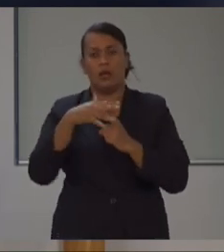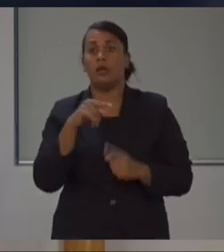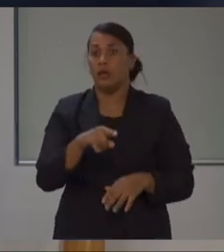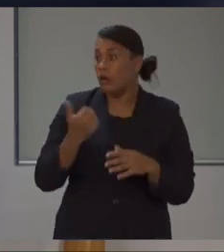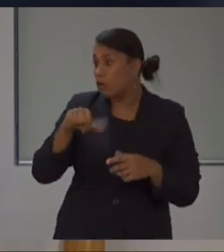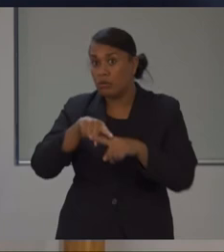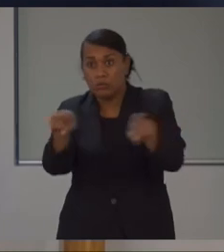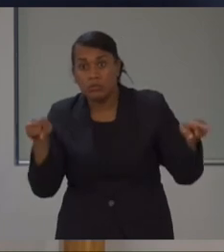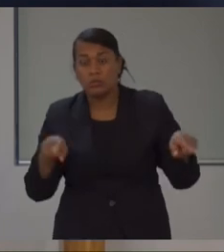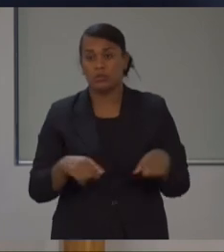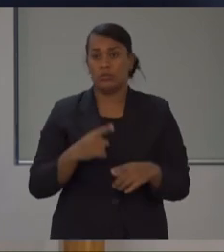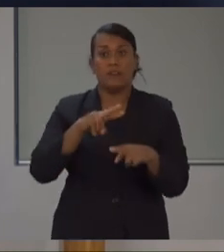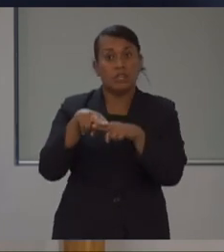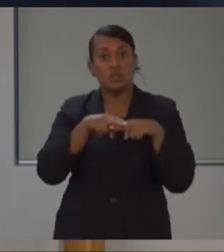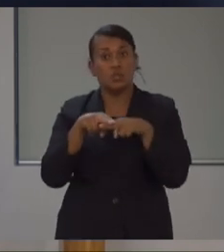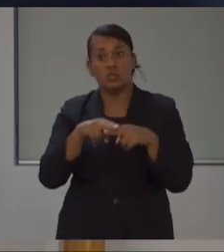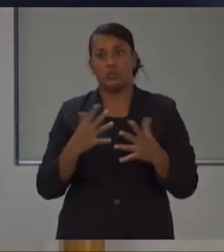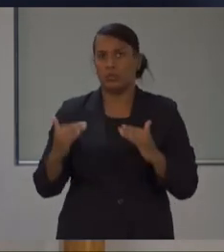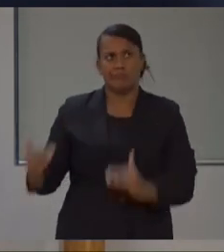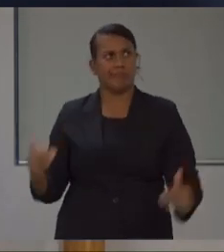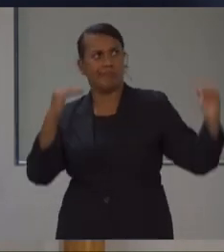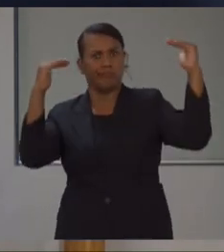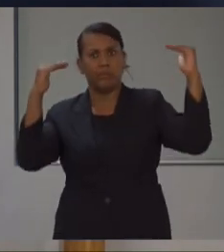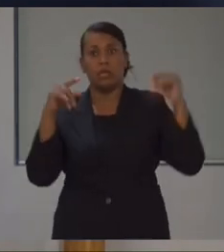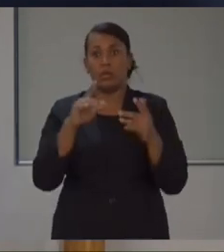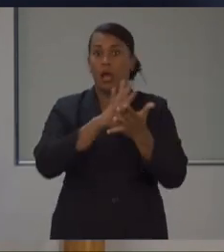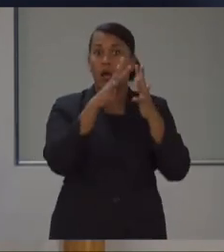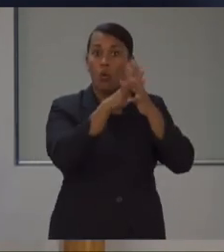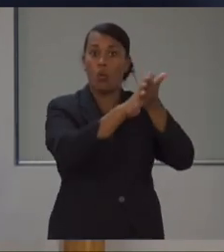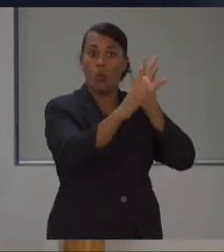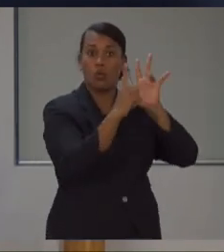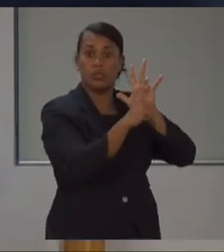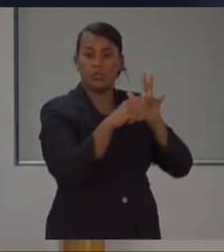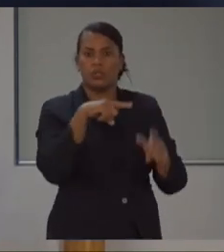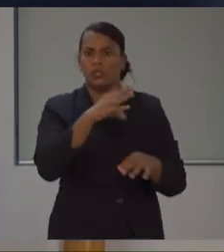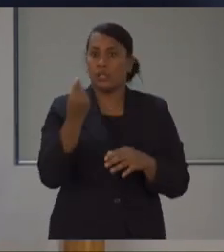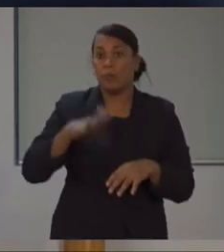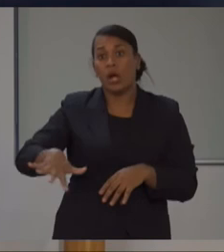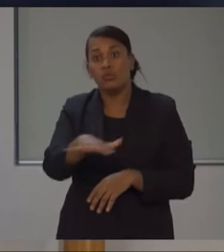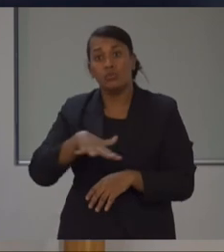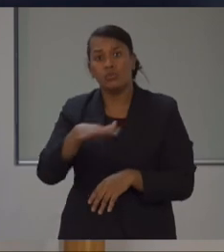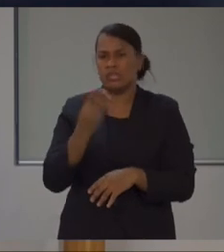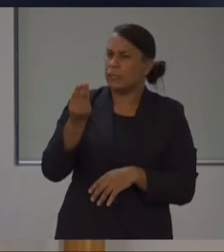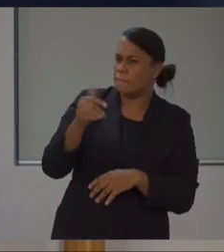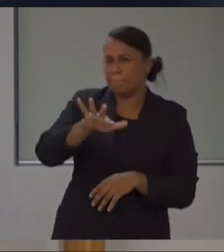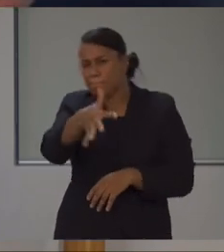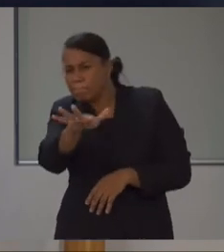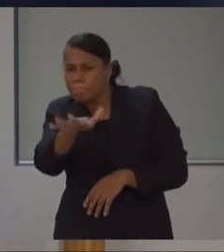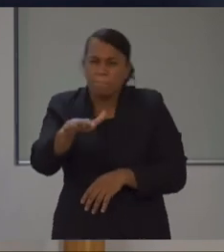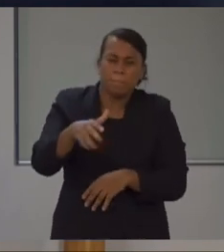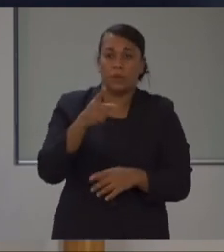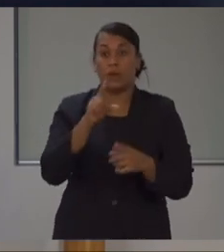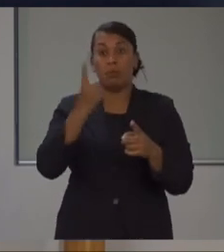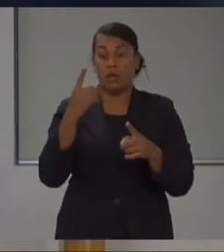according to the standards in which WHO has set. There are also some areas that are great. And for that, all countries have been asked